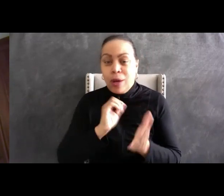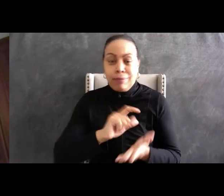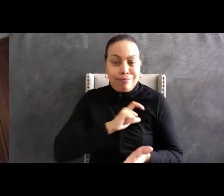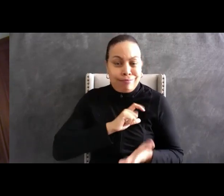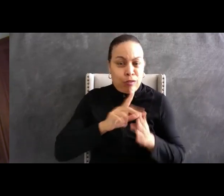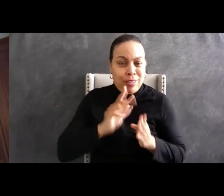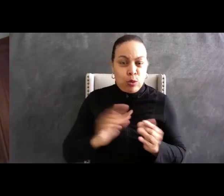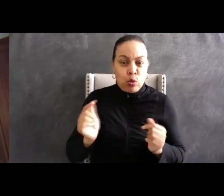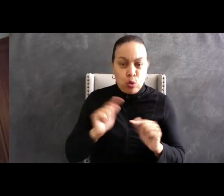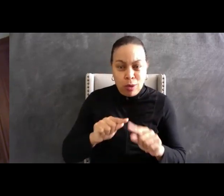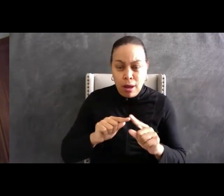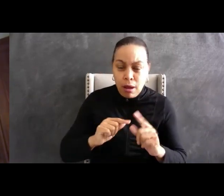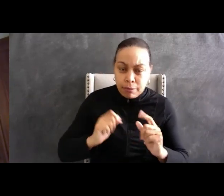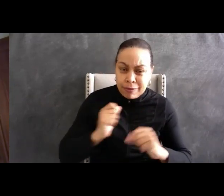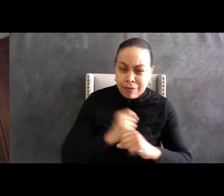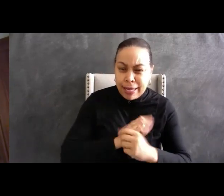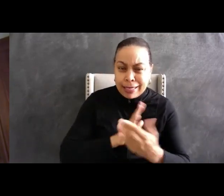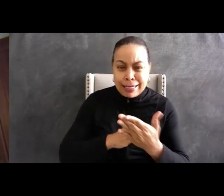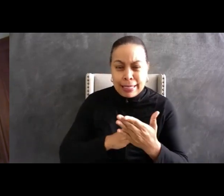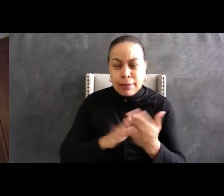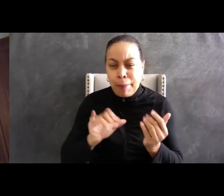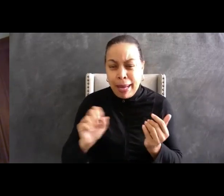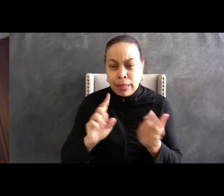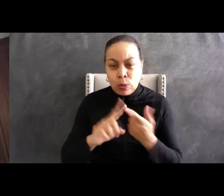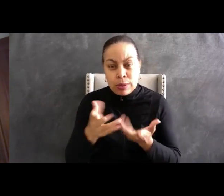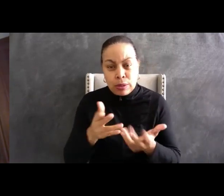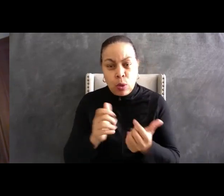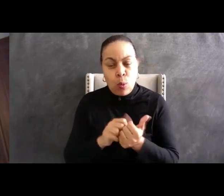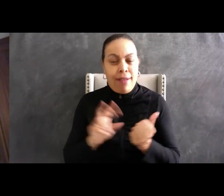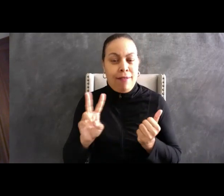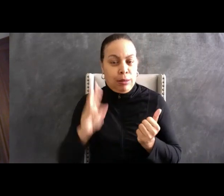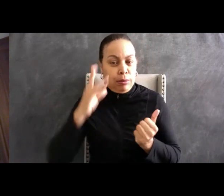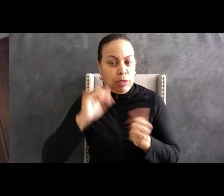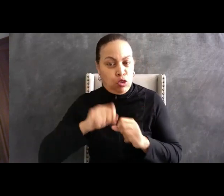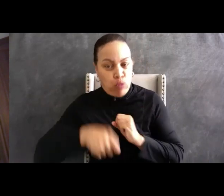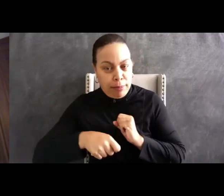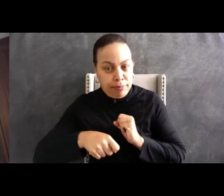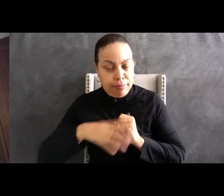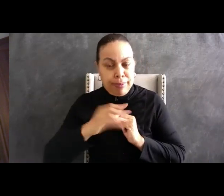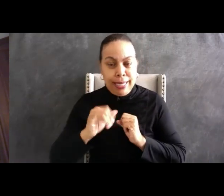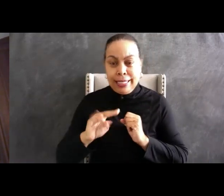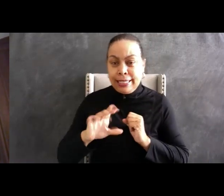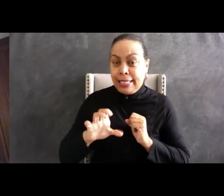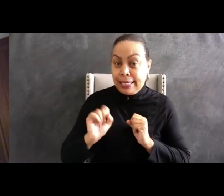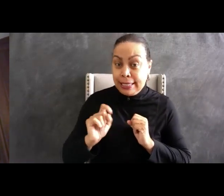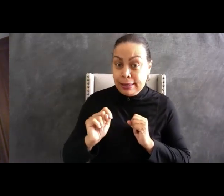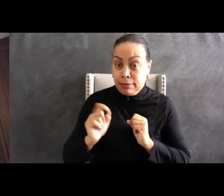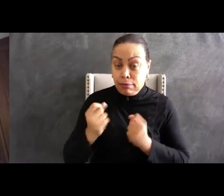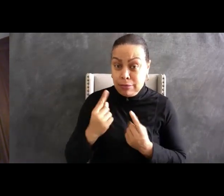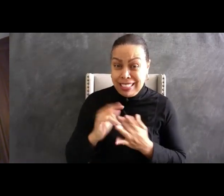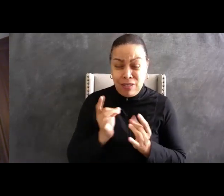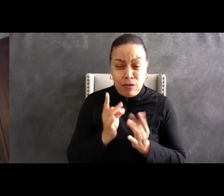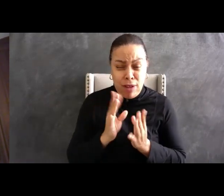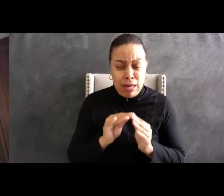of rape and incest. As much of that bias was societal and widespread, we also developed major